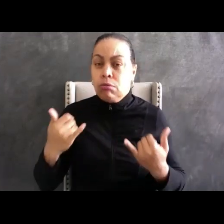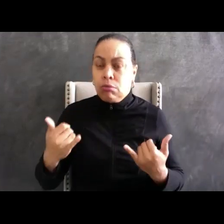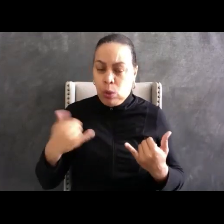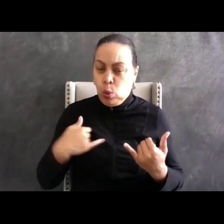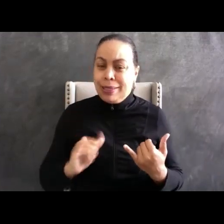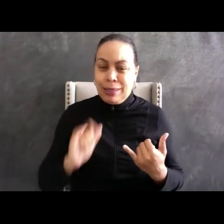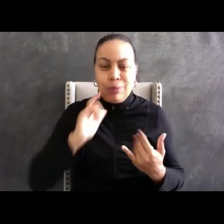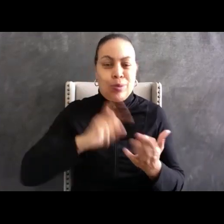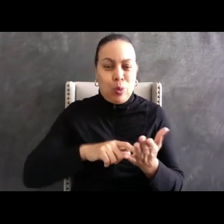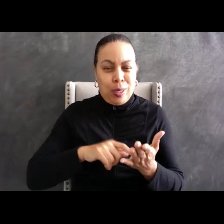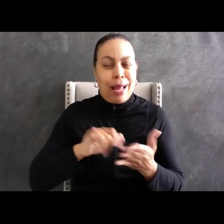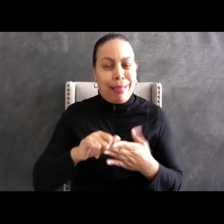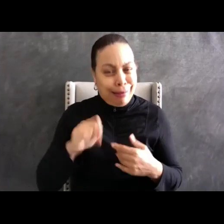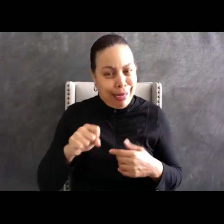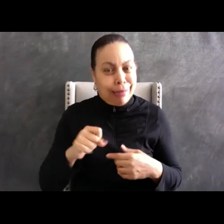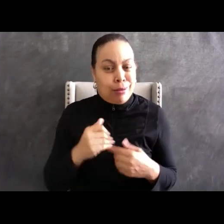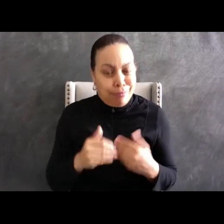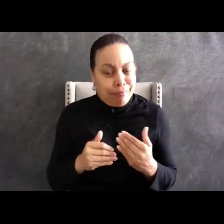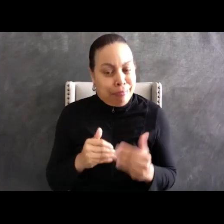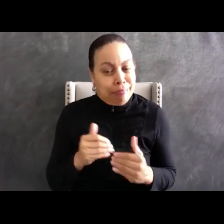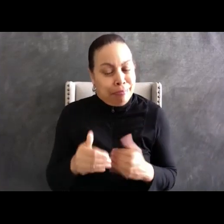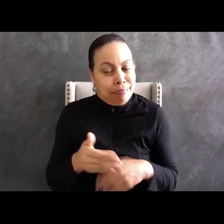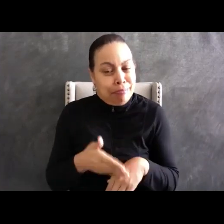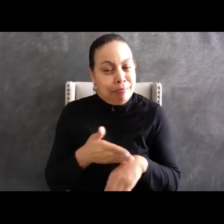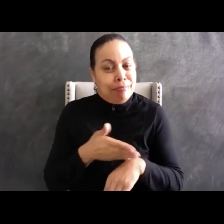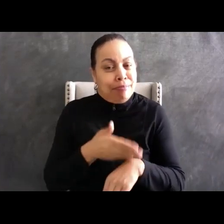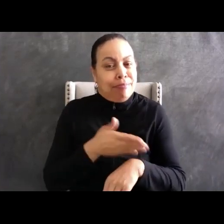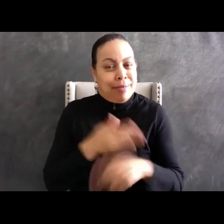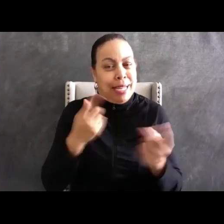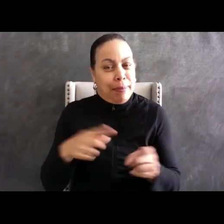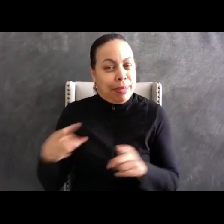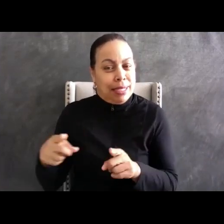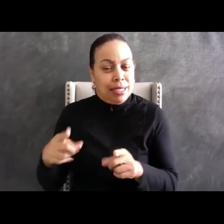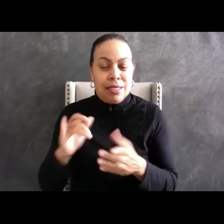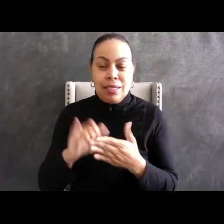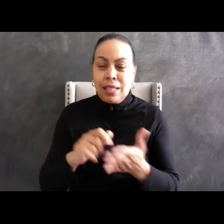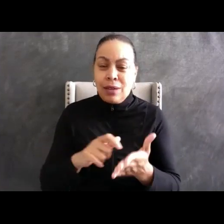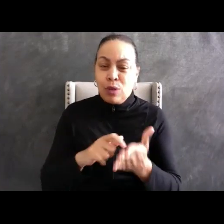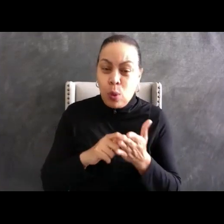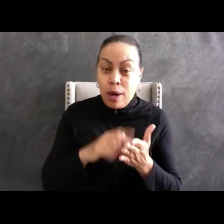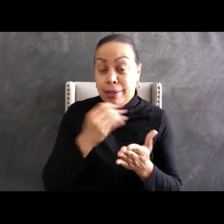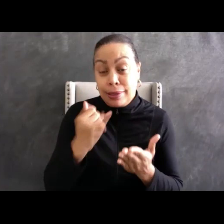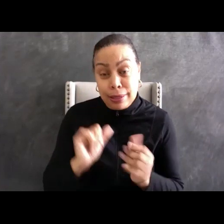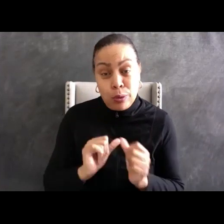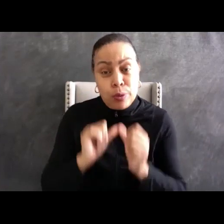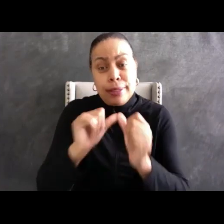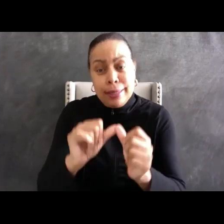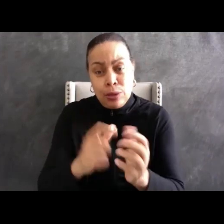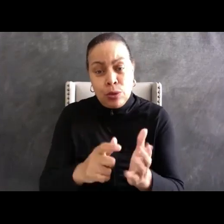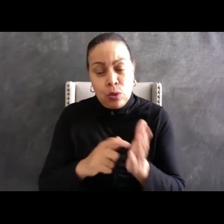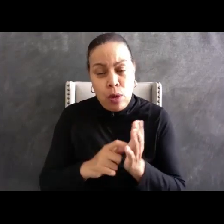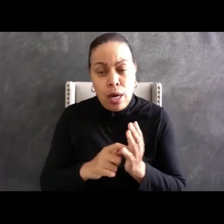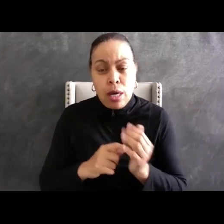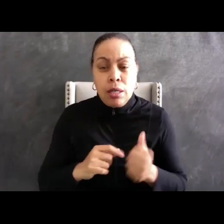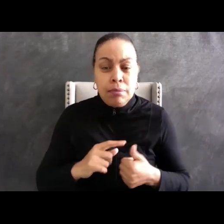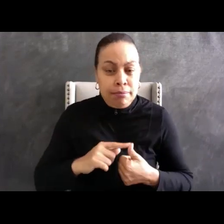progress required and continues to require advocacy for change, one, two,